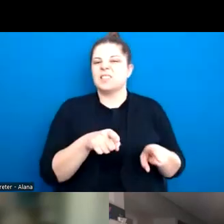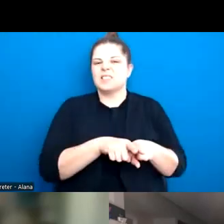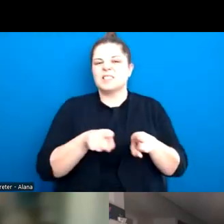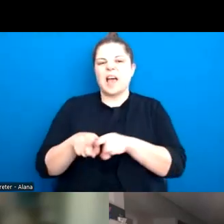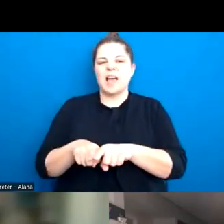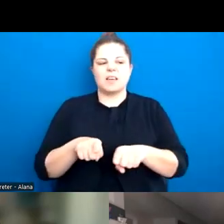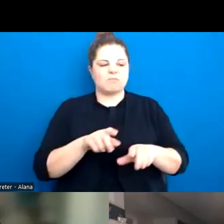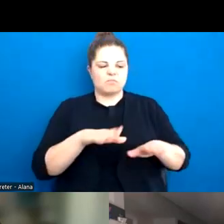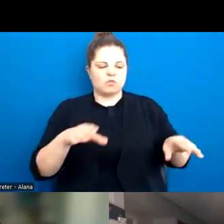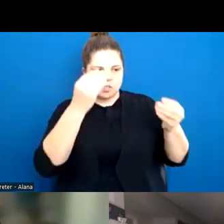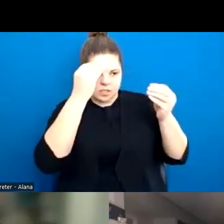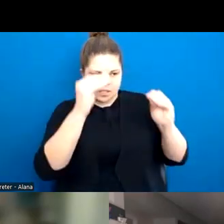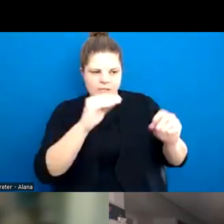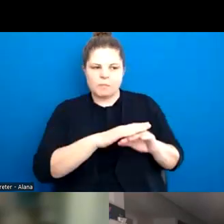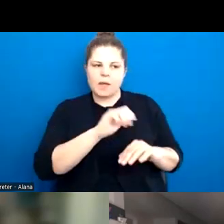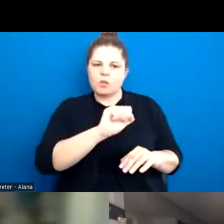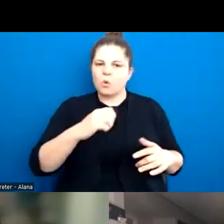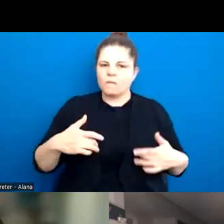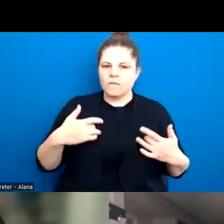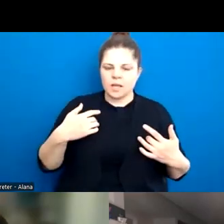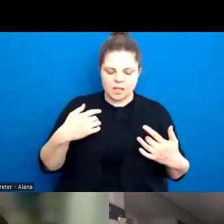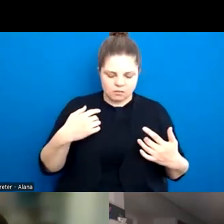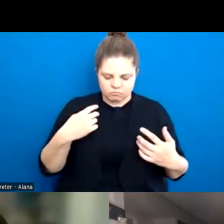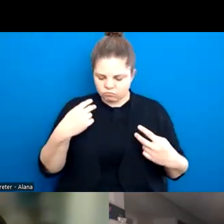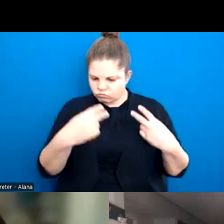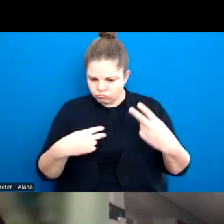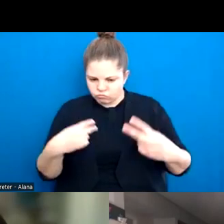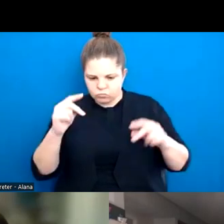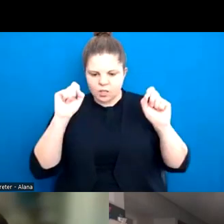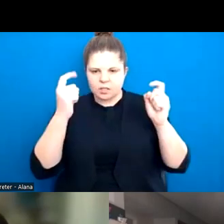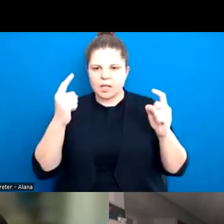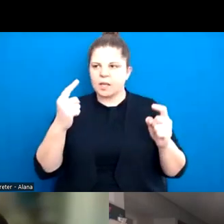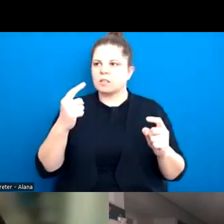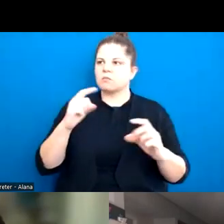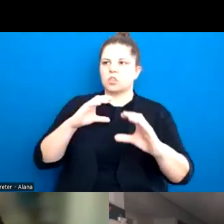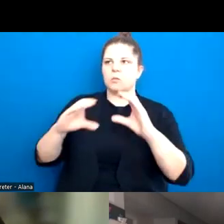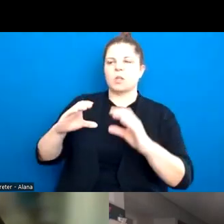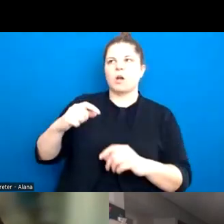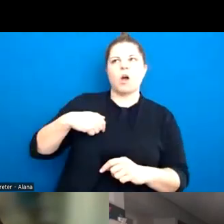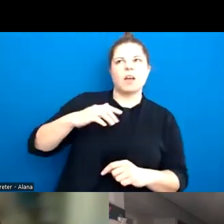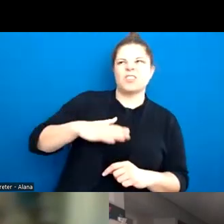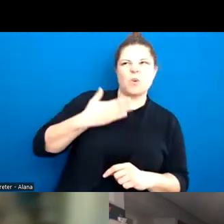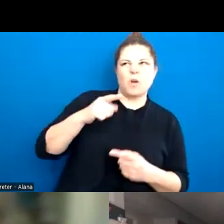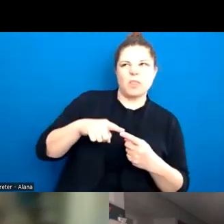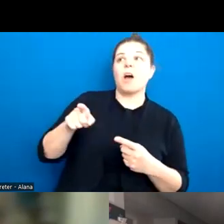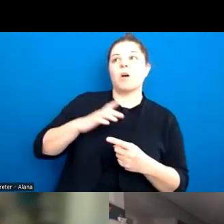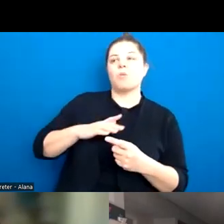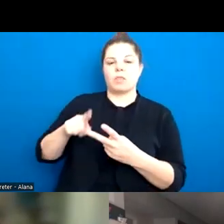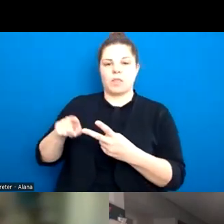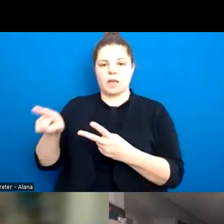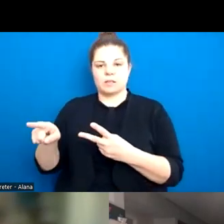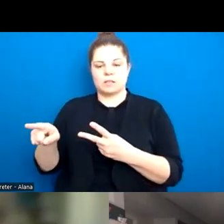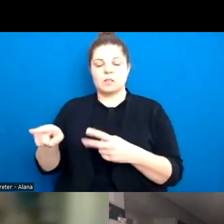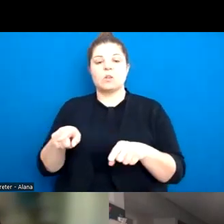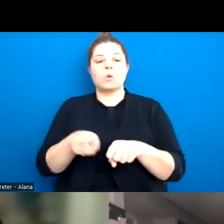understanding their own feelings and learning to communicate what they want and don't want also role modeling with them, how you listen and how you check